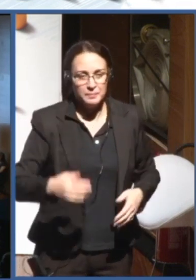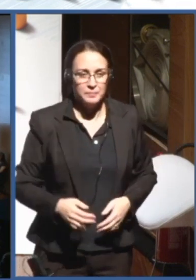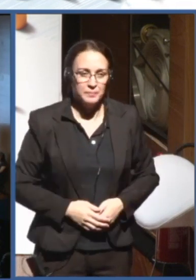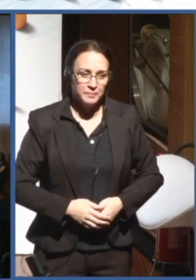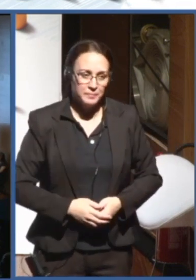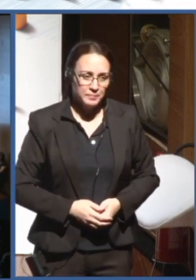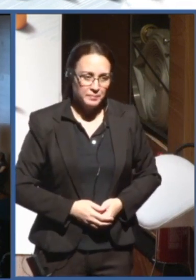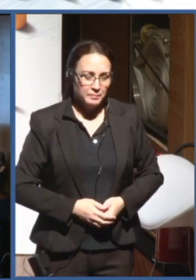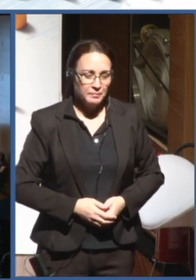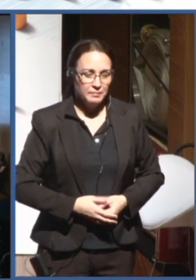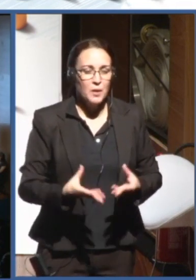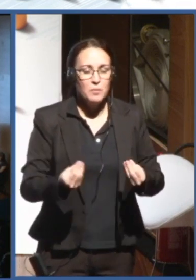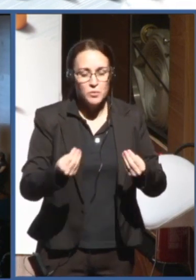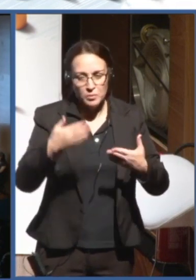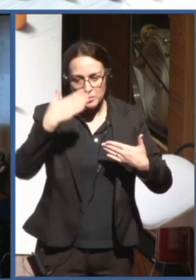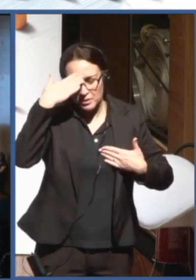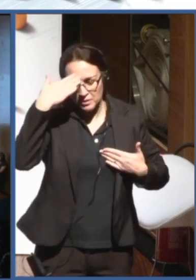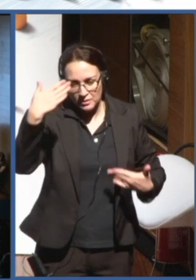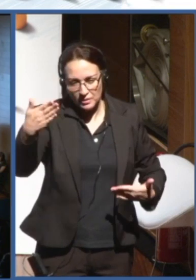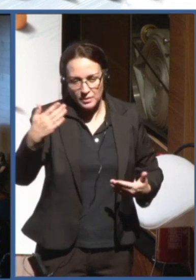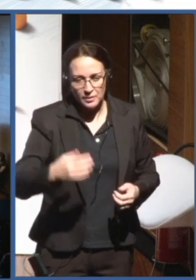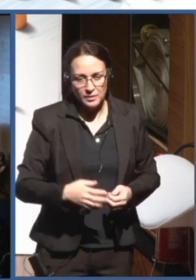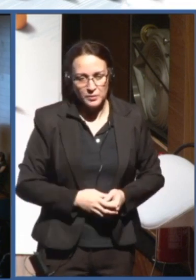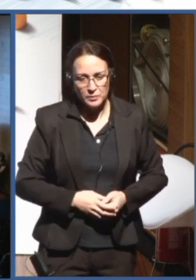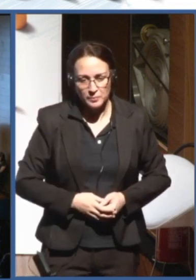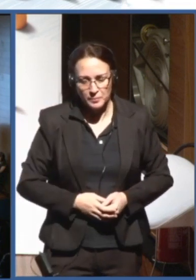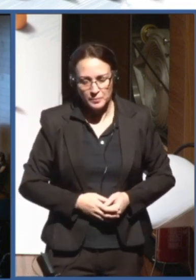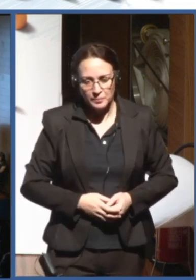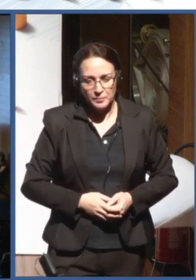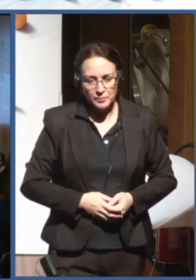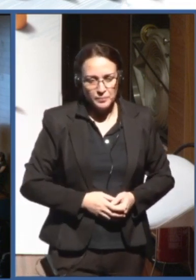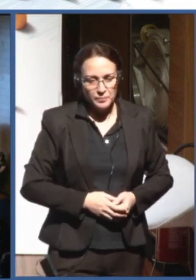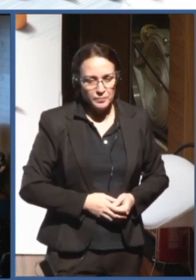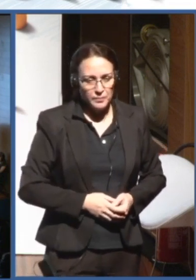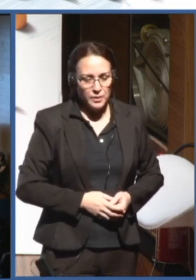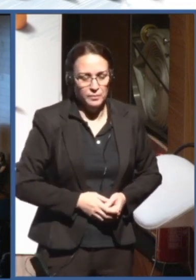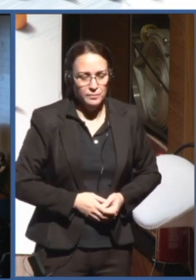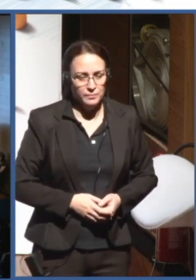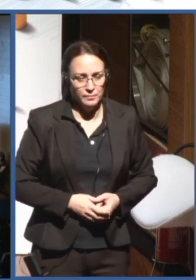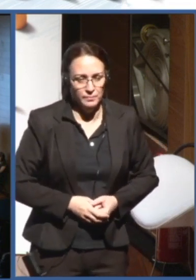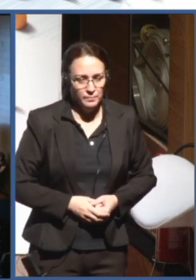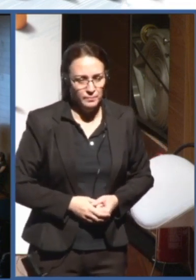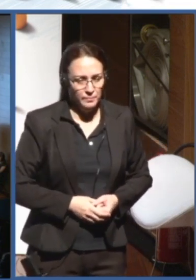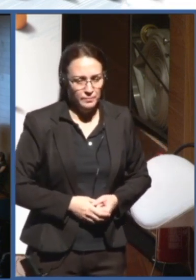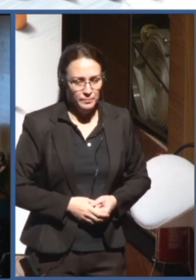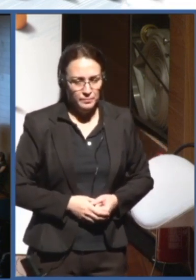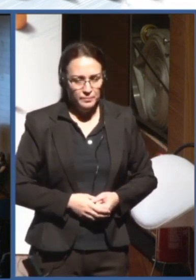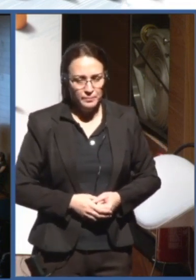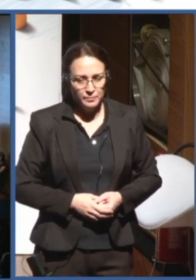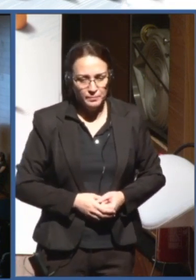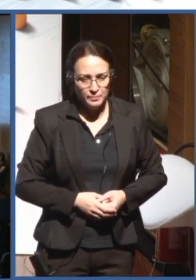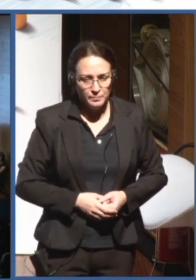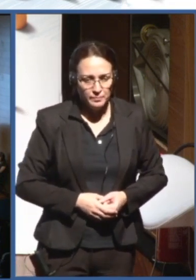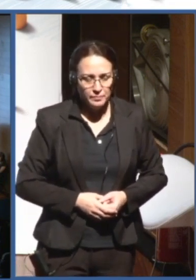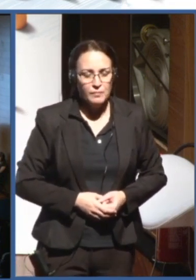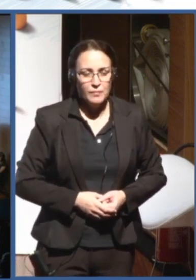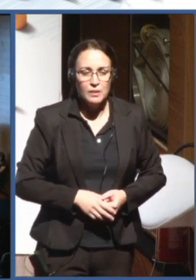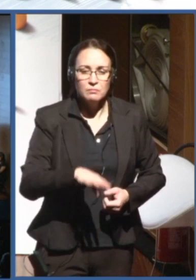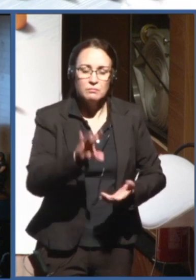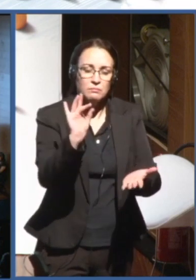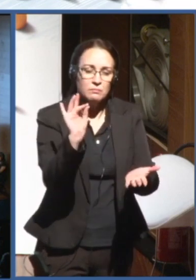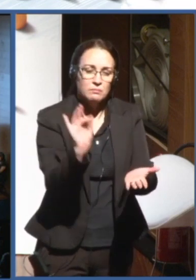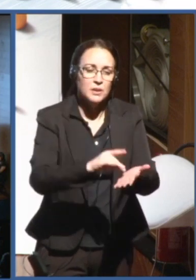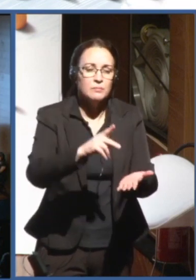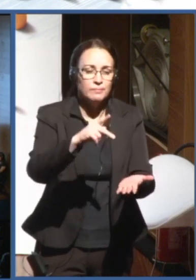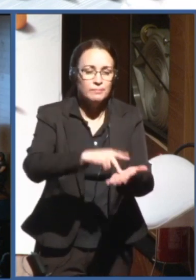Thank you very much, Valeria. You highlighted very important aspects, and this is exactly what UNESCO is believing in, because we want to really